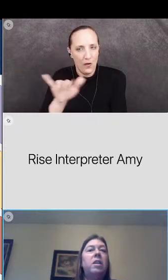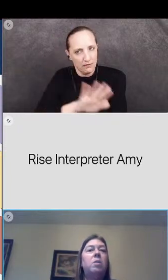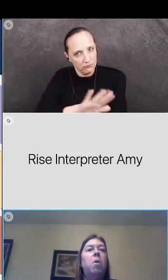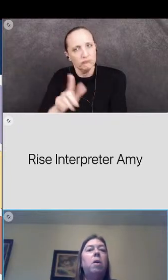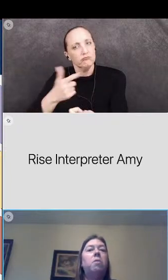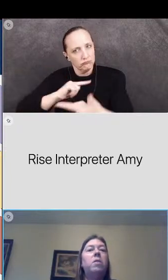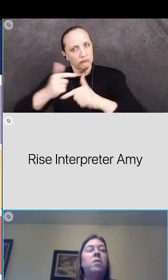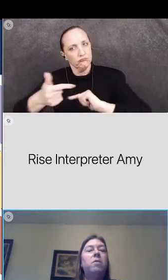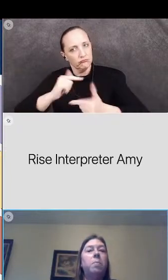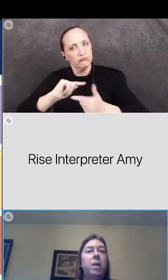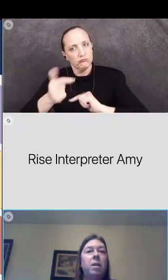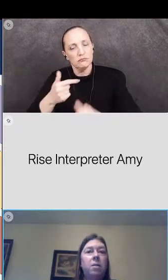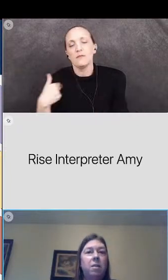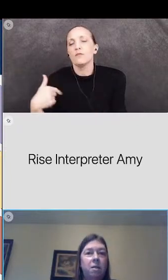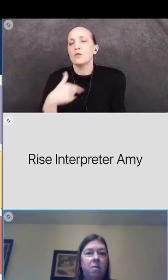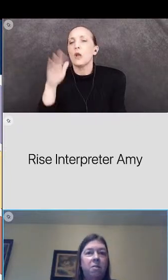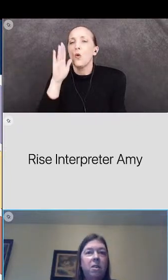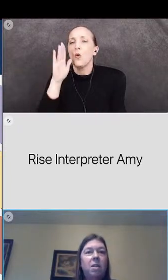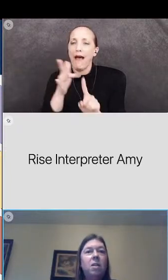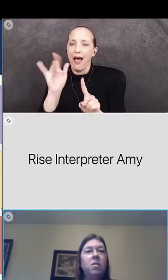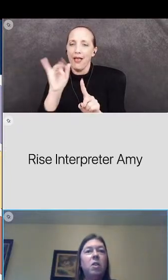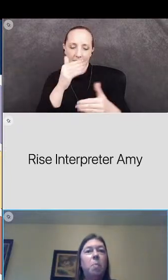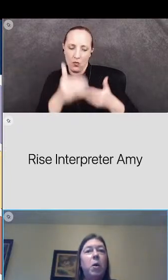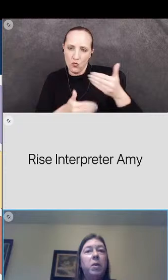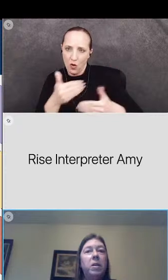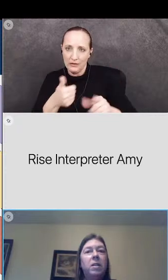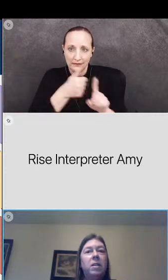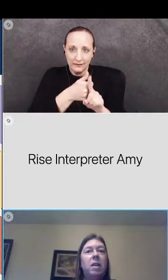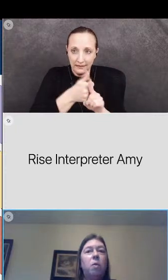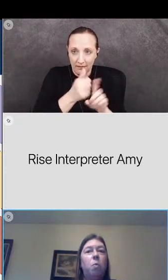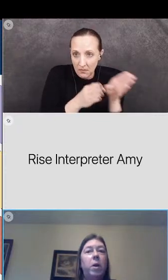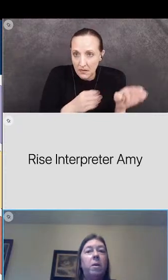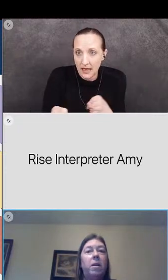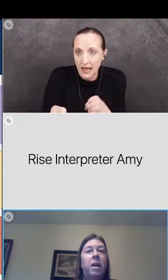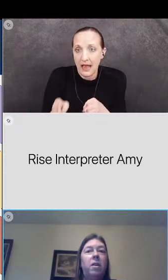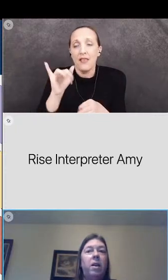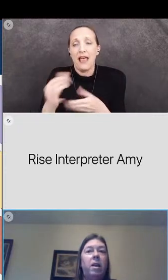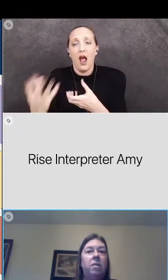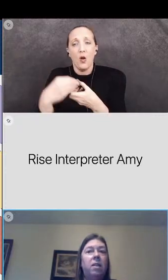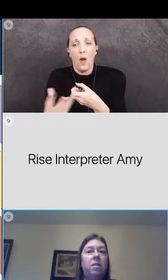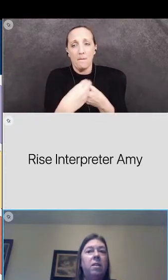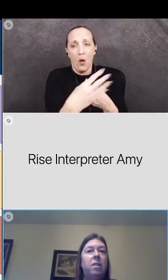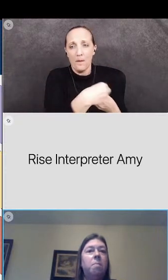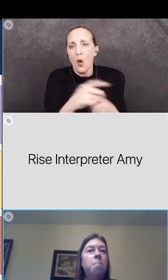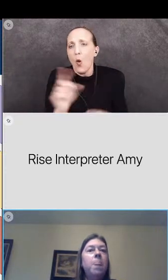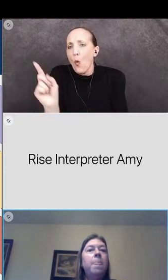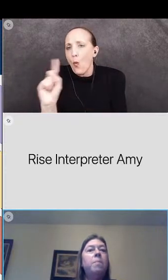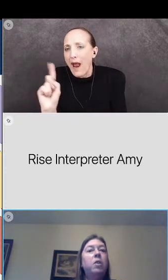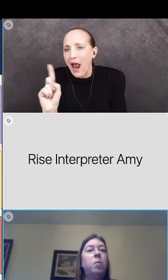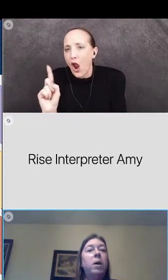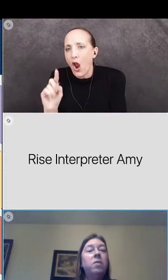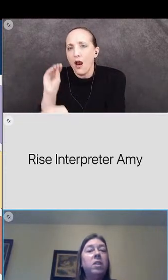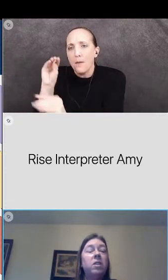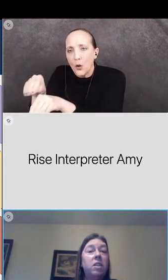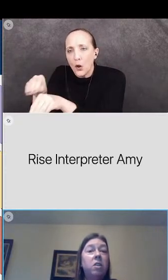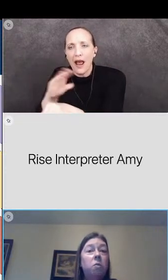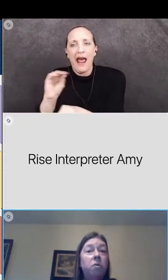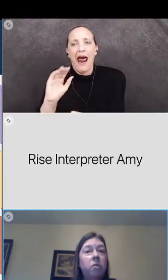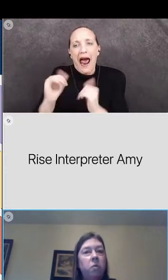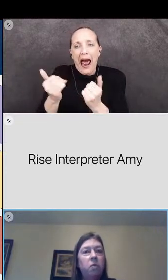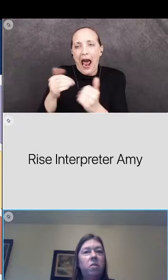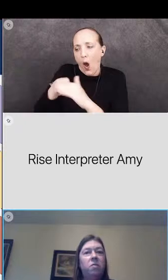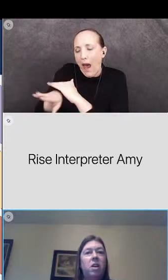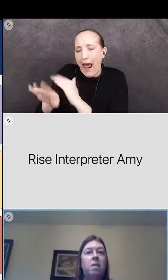continue to highlight the progress of the plan itself its components and where and how to access it as well as